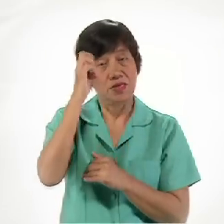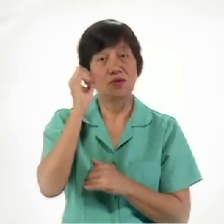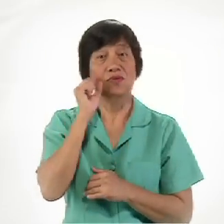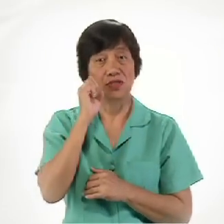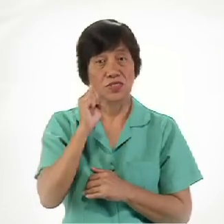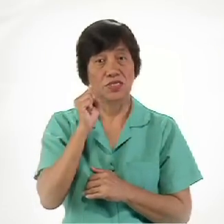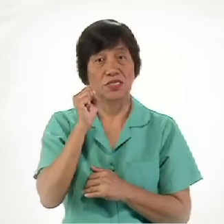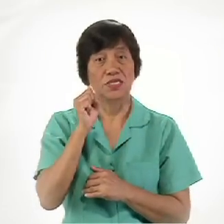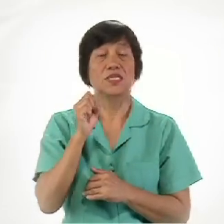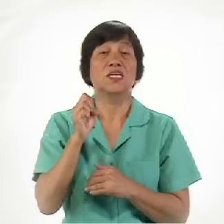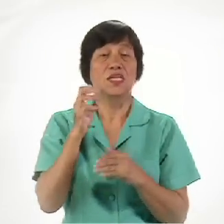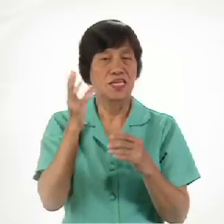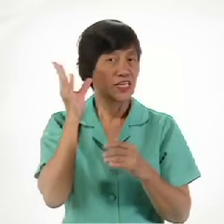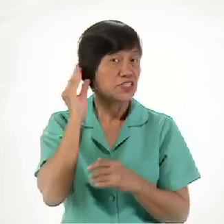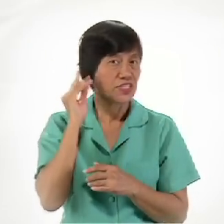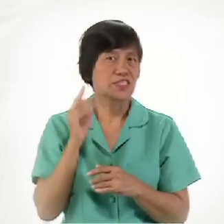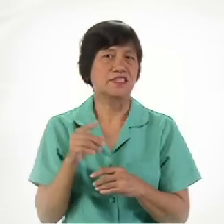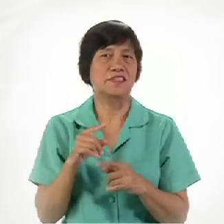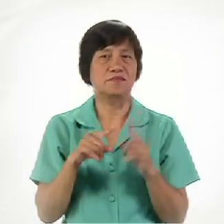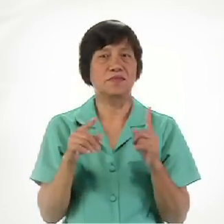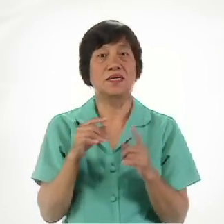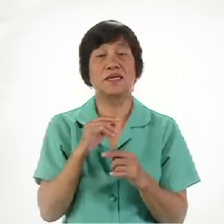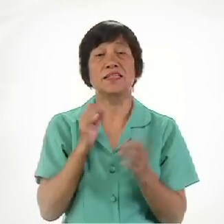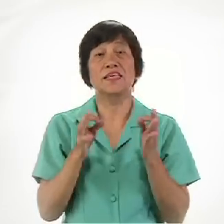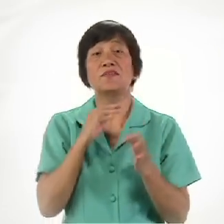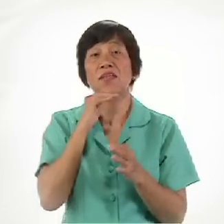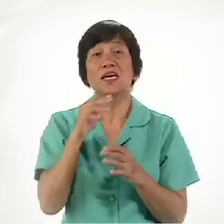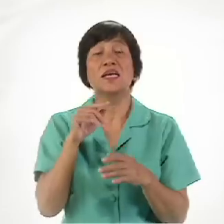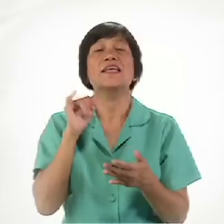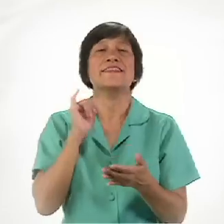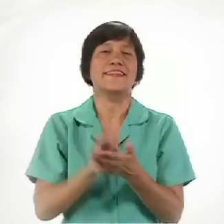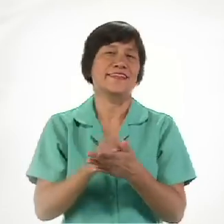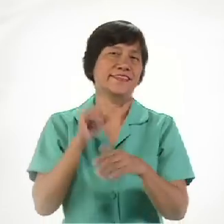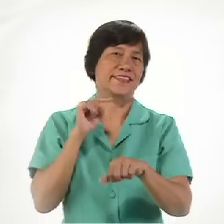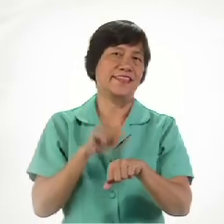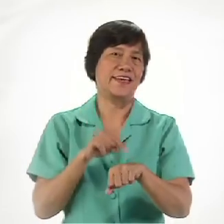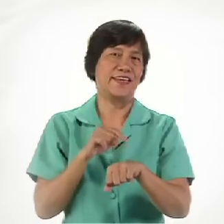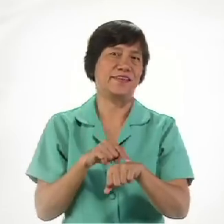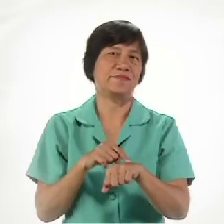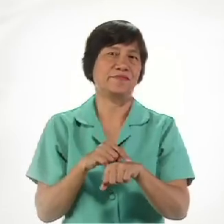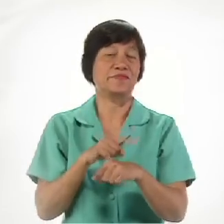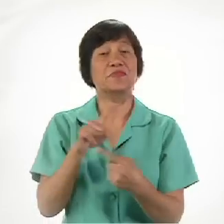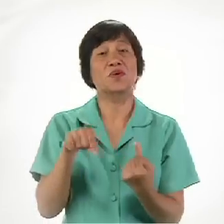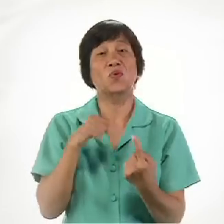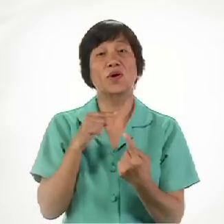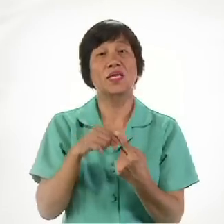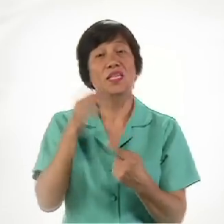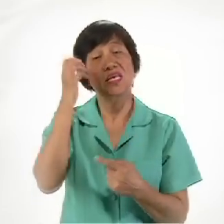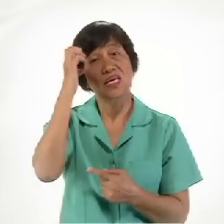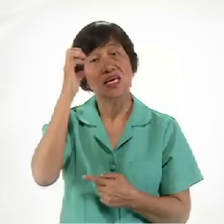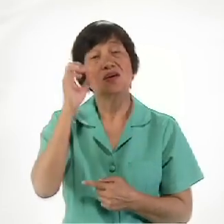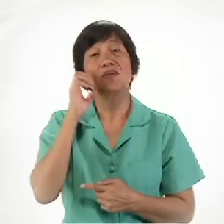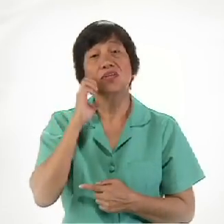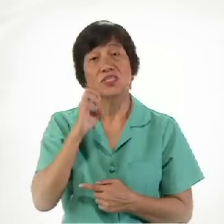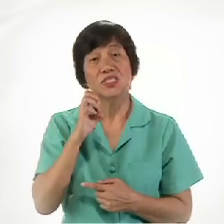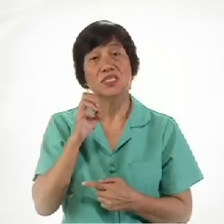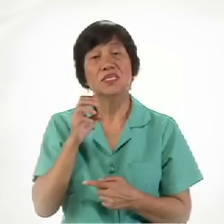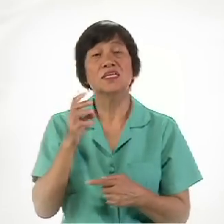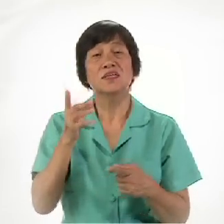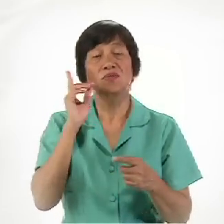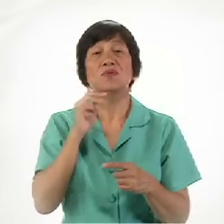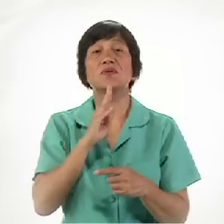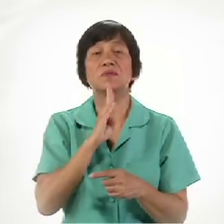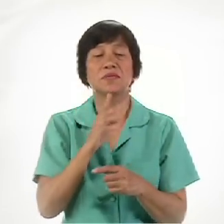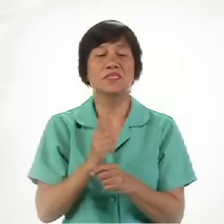or she Listens But if not Then that's the time That's the time When he or she